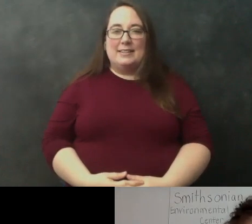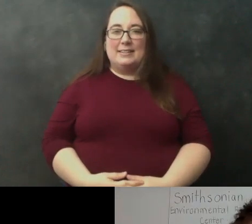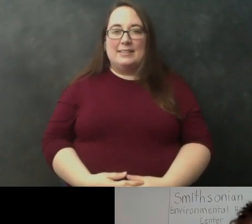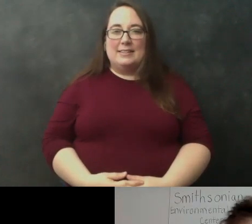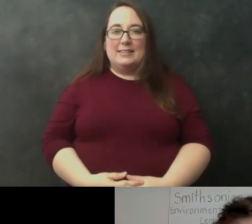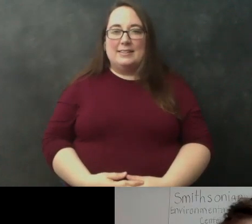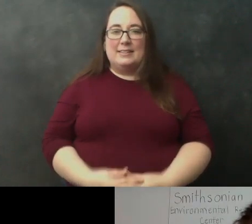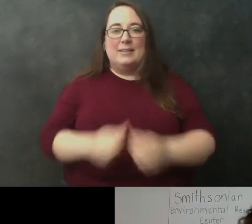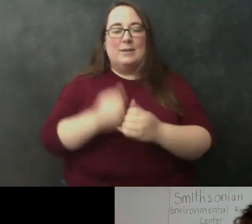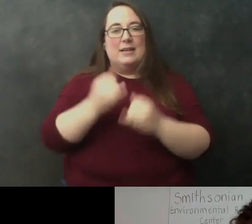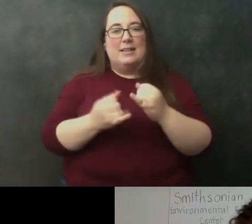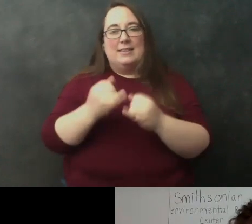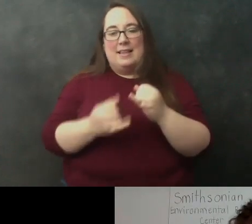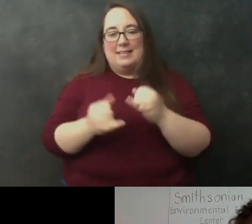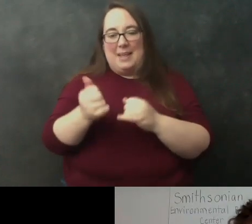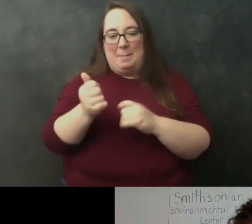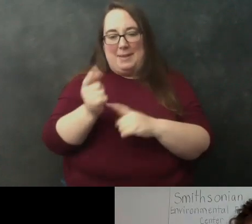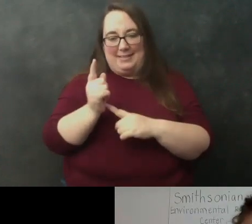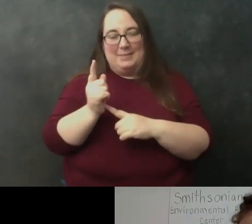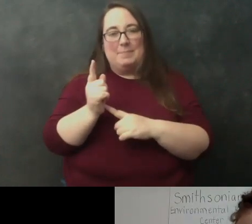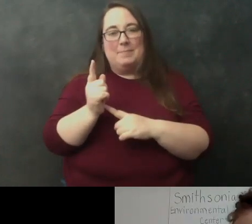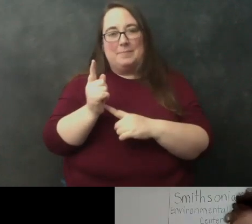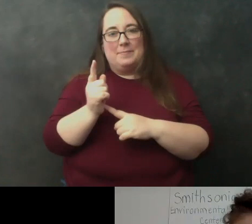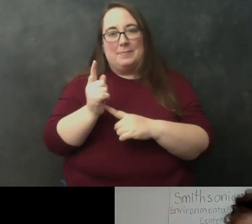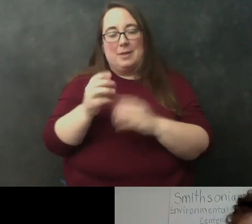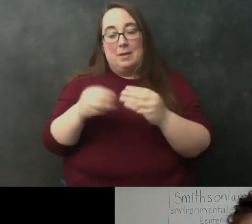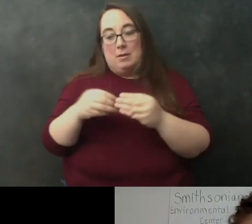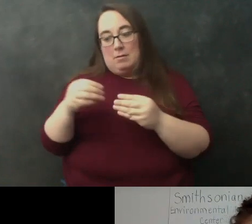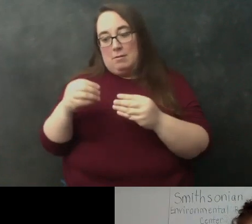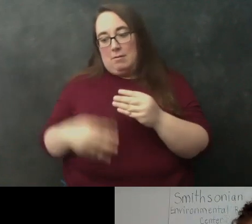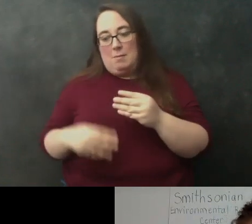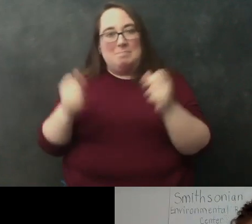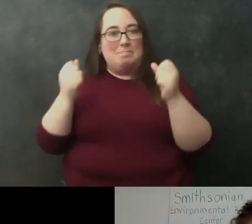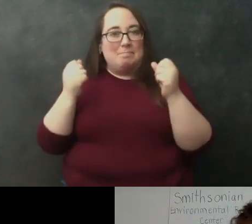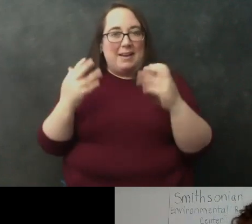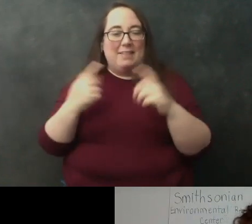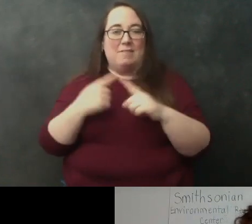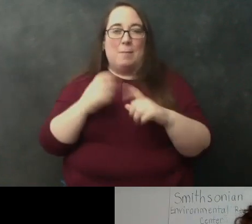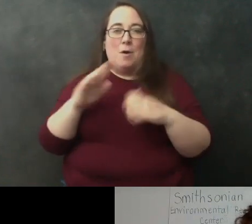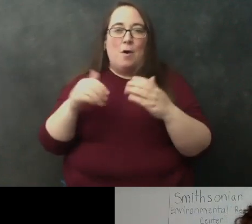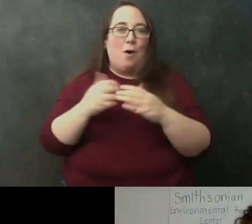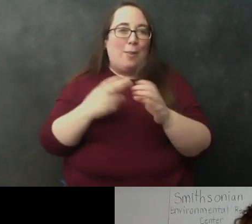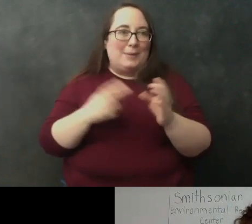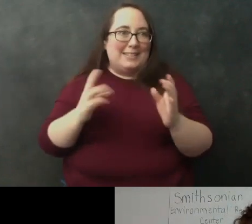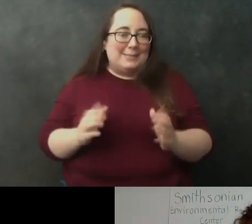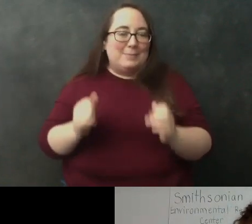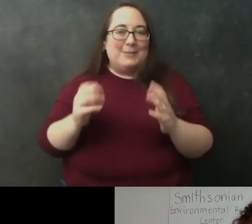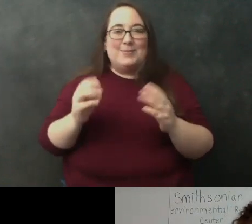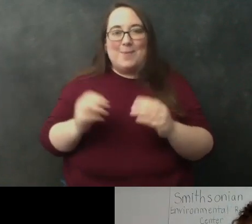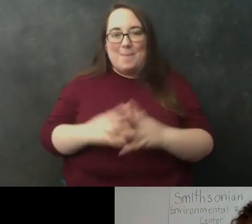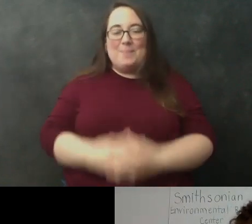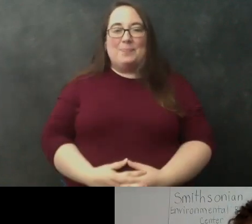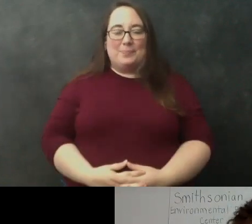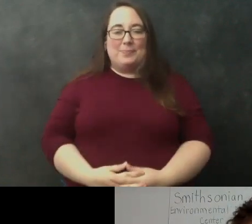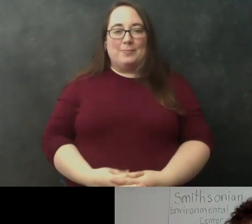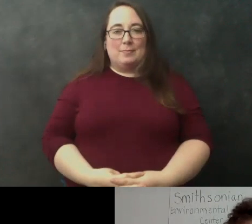with our last 10 10 minutes there's a ton of questions from all of our participants so uh let's spend the